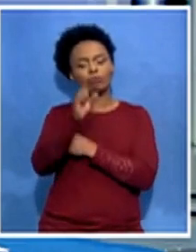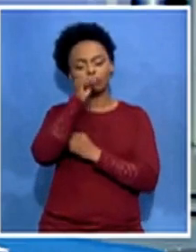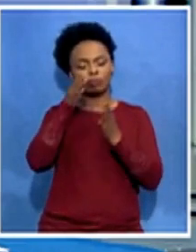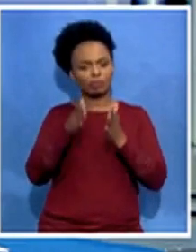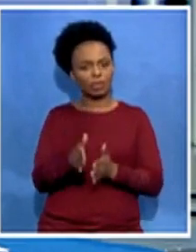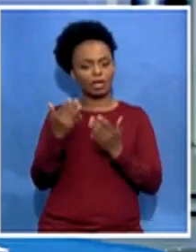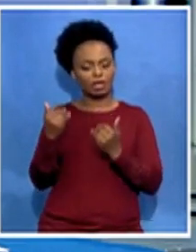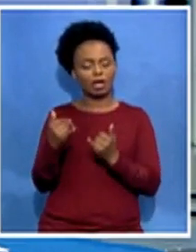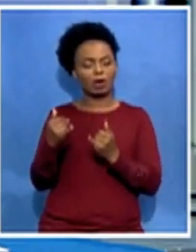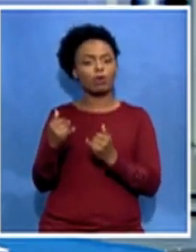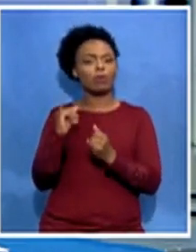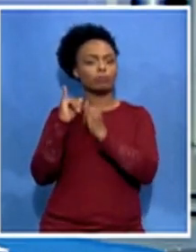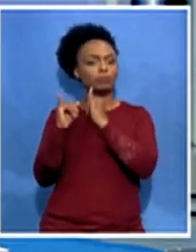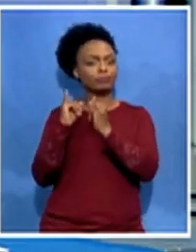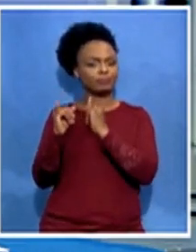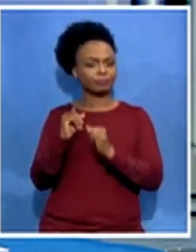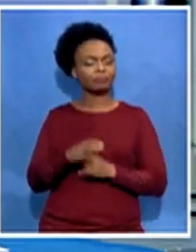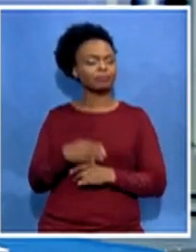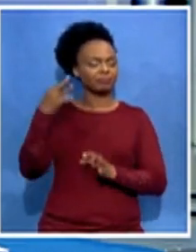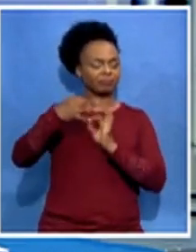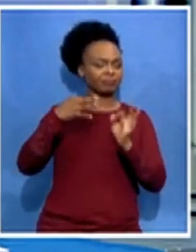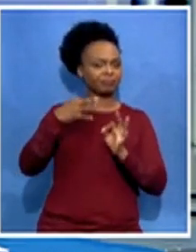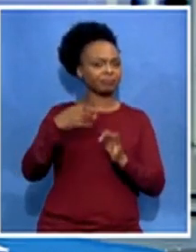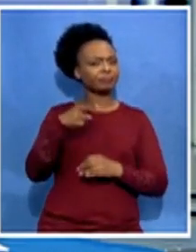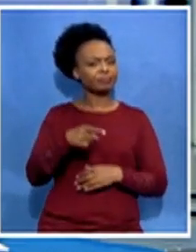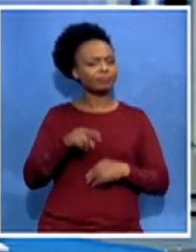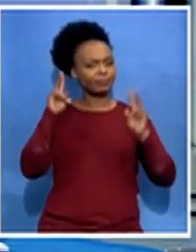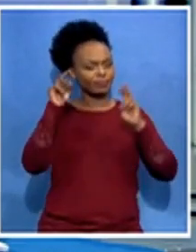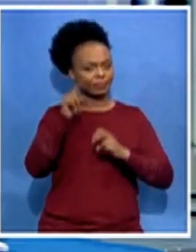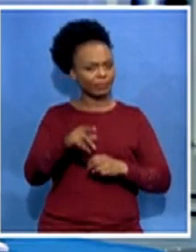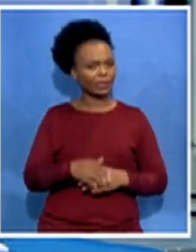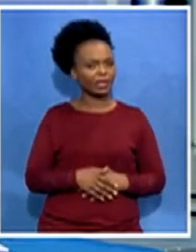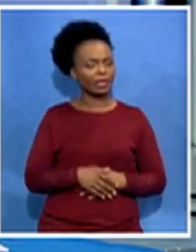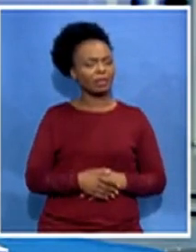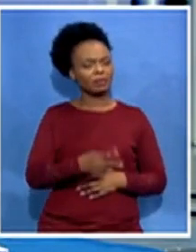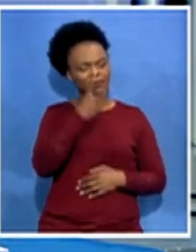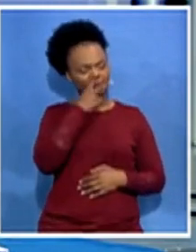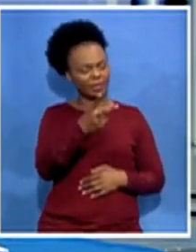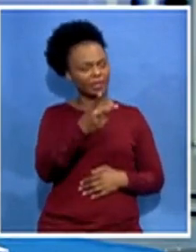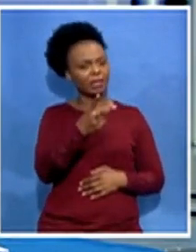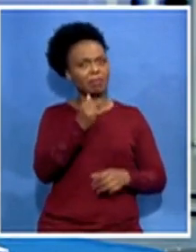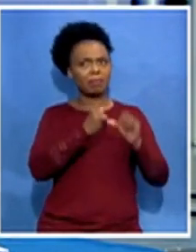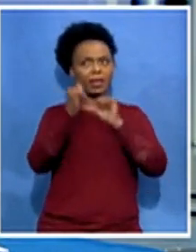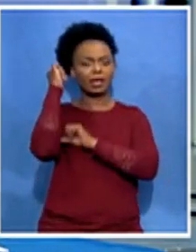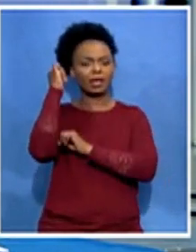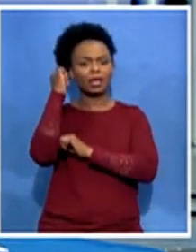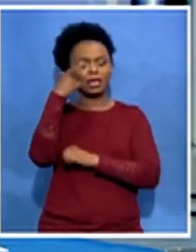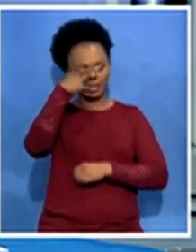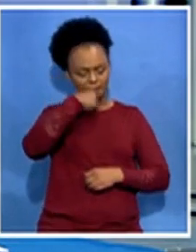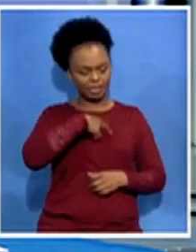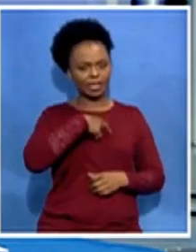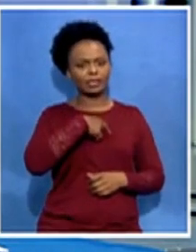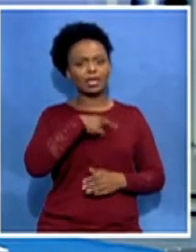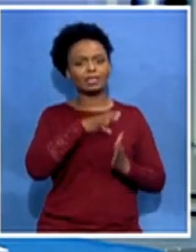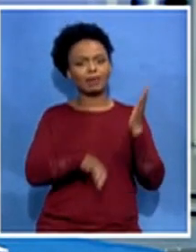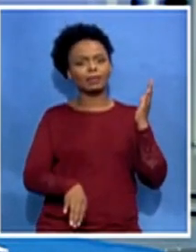let's look back at this the sad chapter one of the saddest chapters in the history of the world the genocide itself and how did